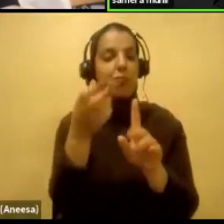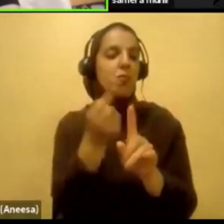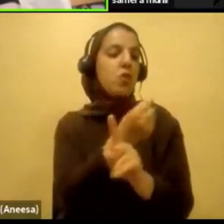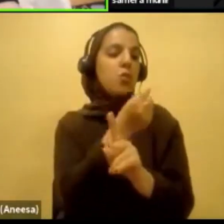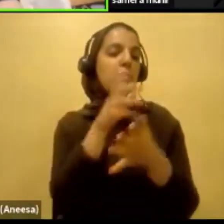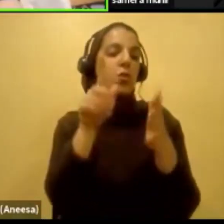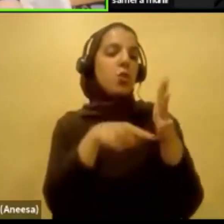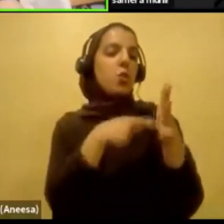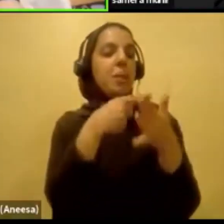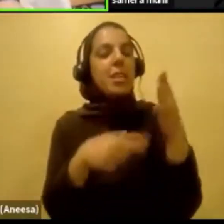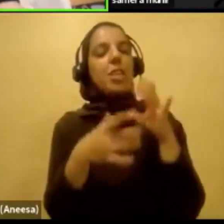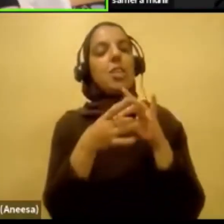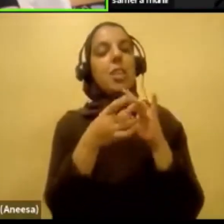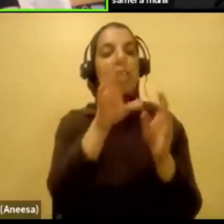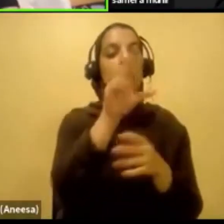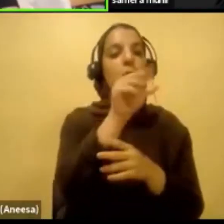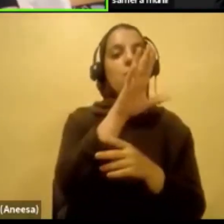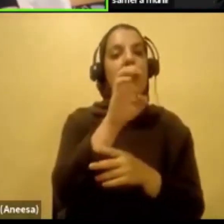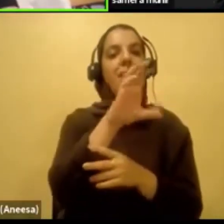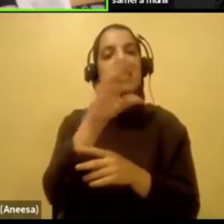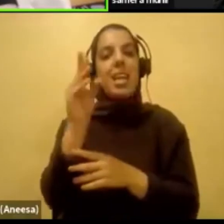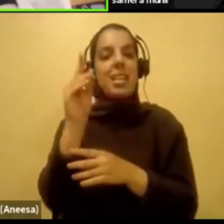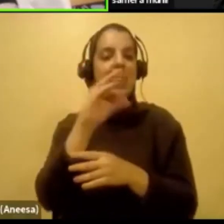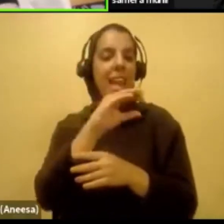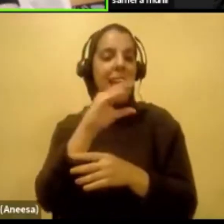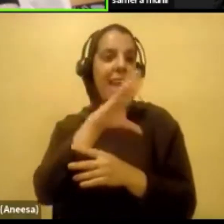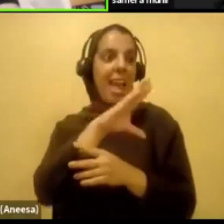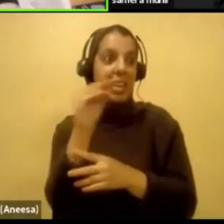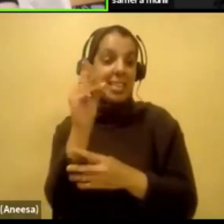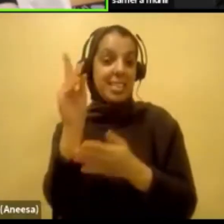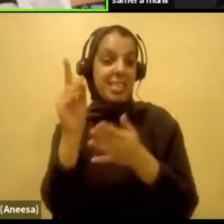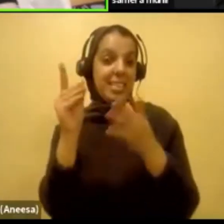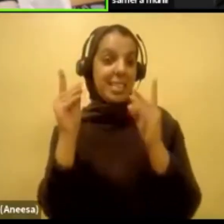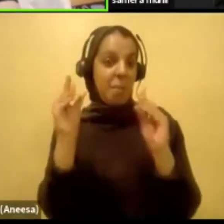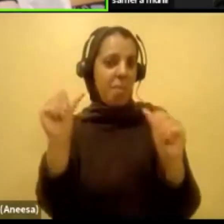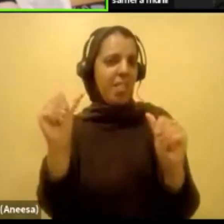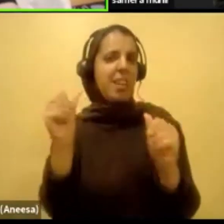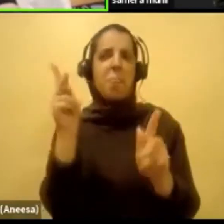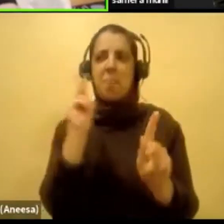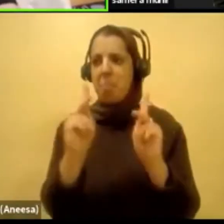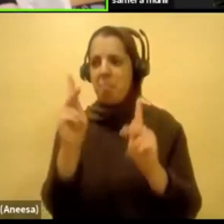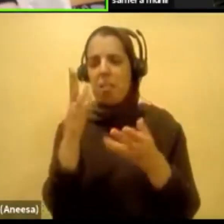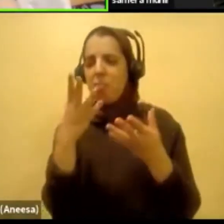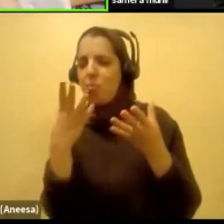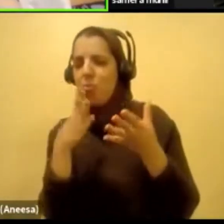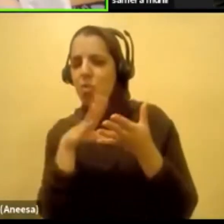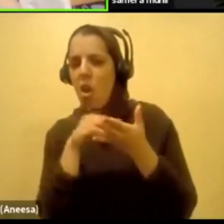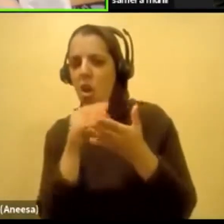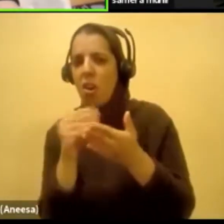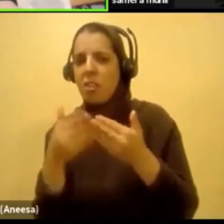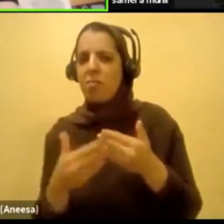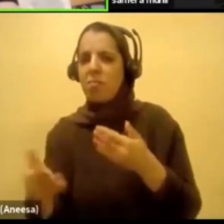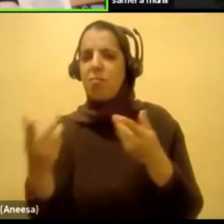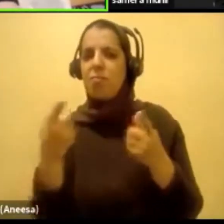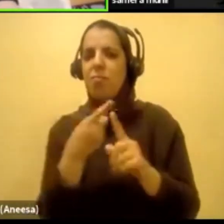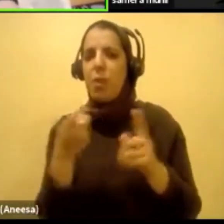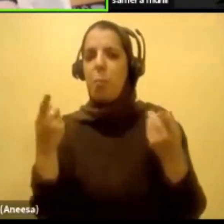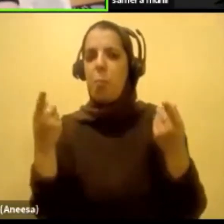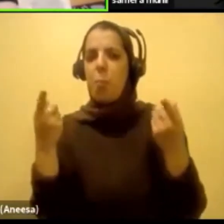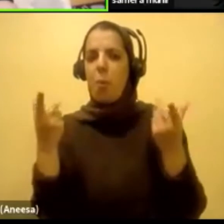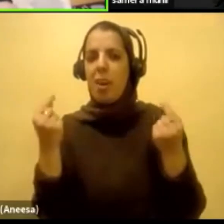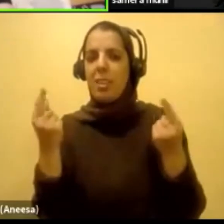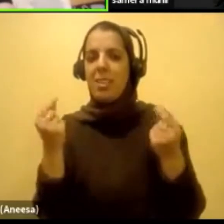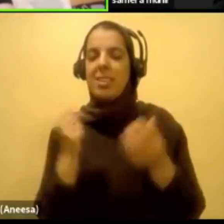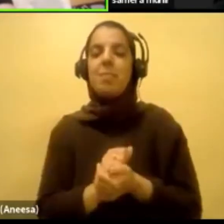You know, I hope today after you've listened to me and all I have to say and all my big personality, my big mouth, my crazy